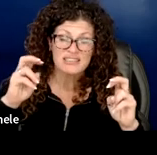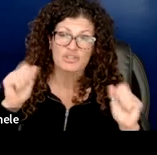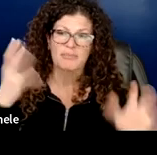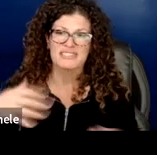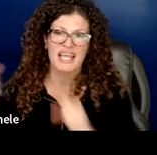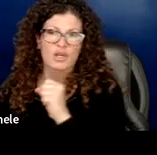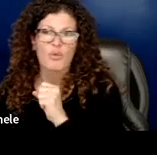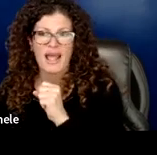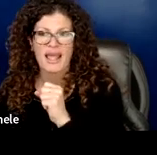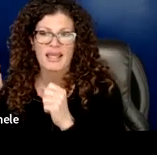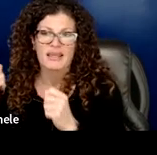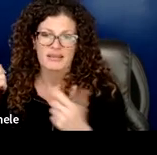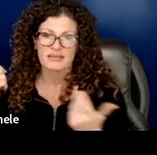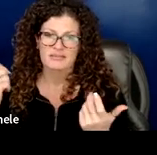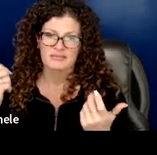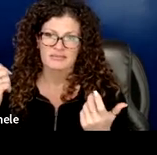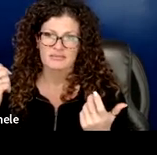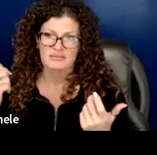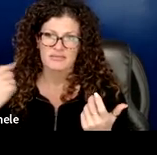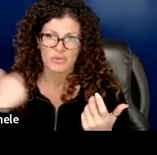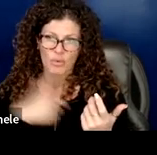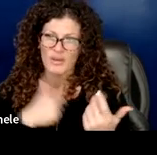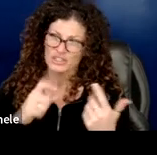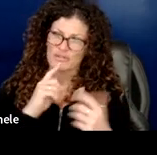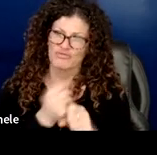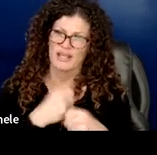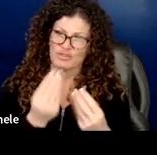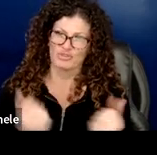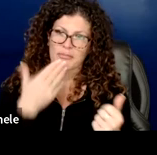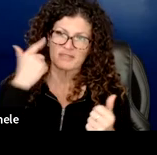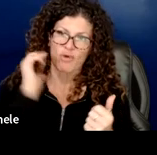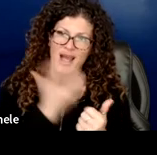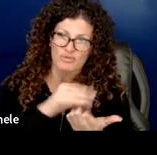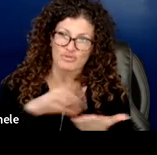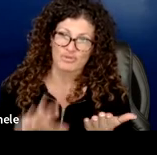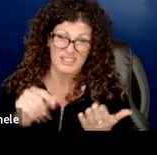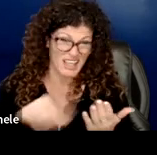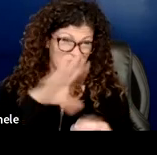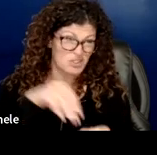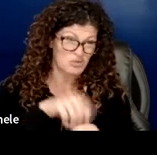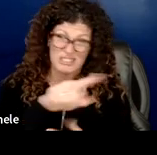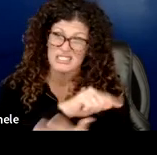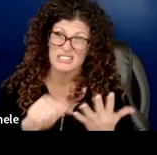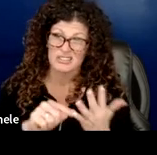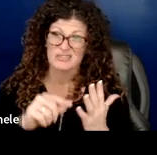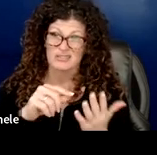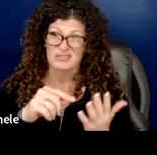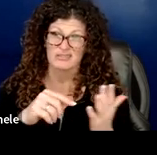are best for our students and i think that would include these schools that are labeled such